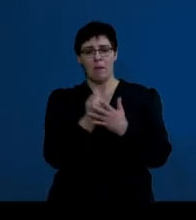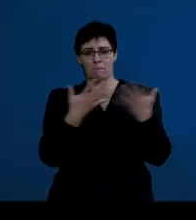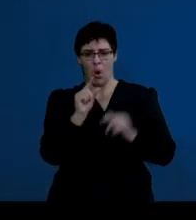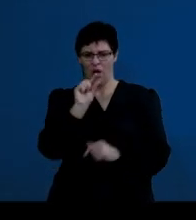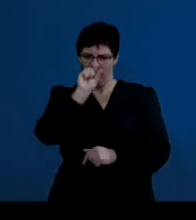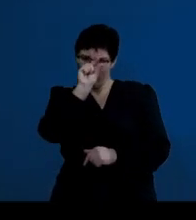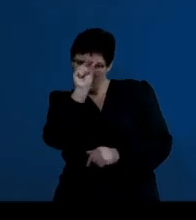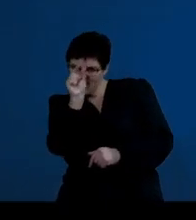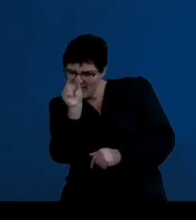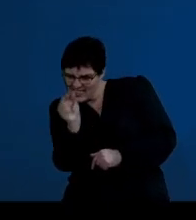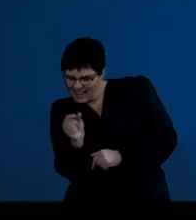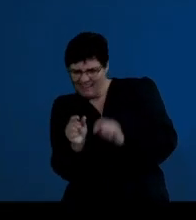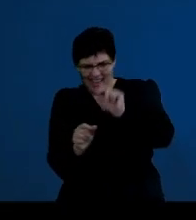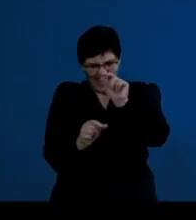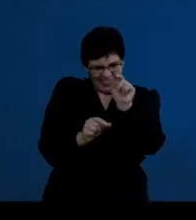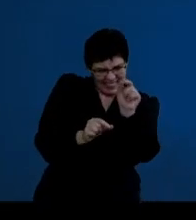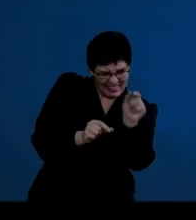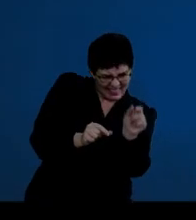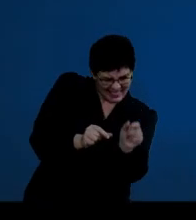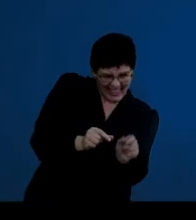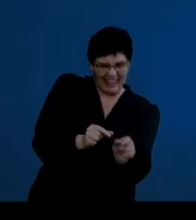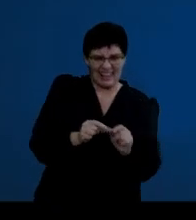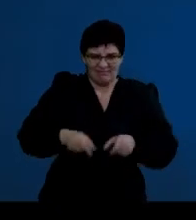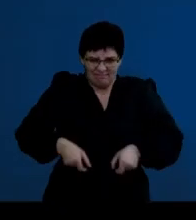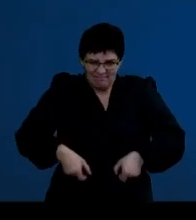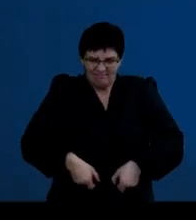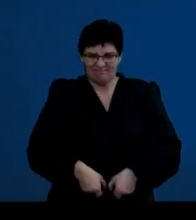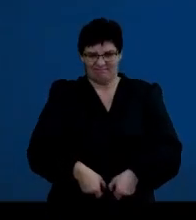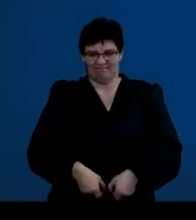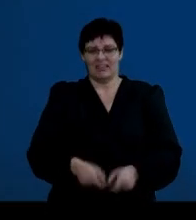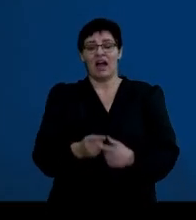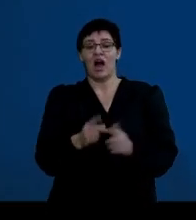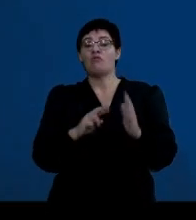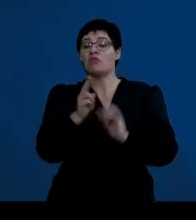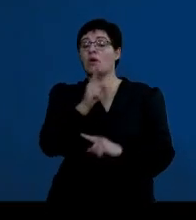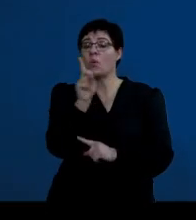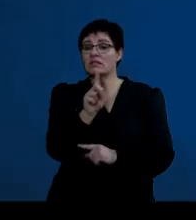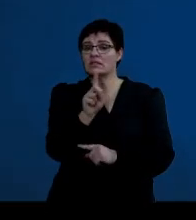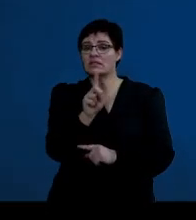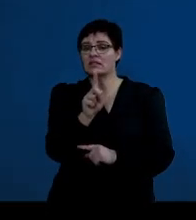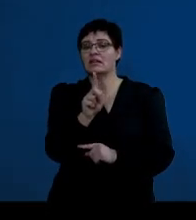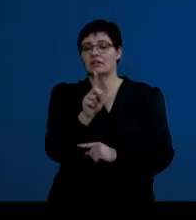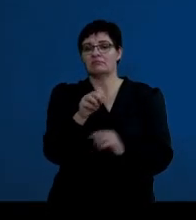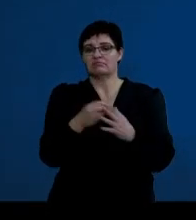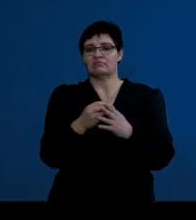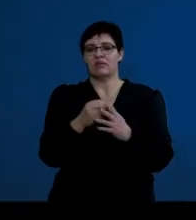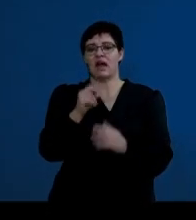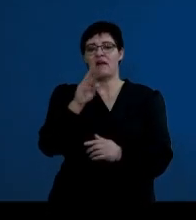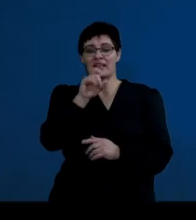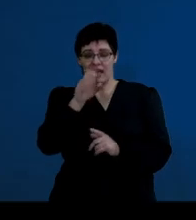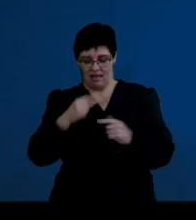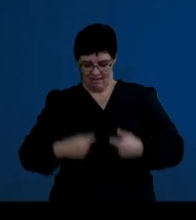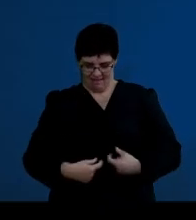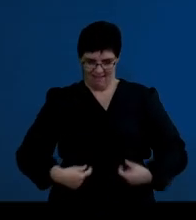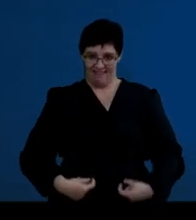endometrium. And it results in what we call the thickening of the vascular layer of the